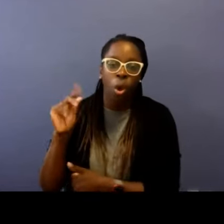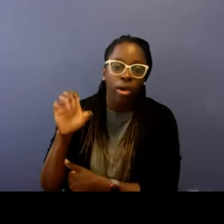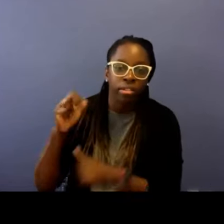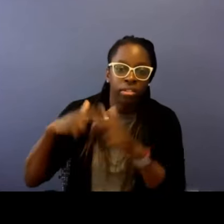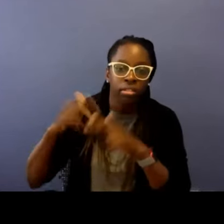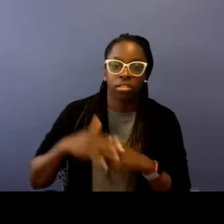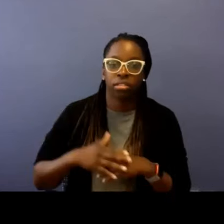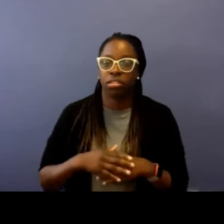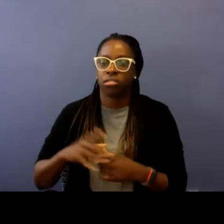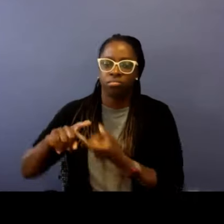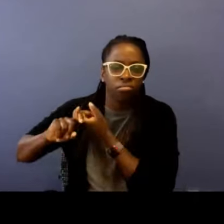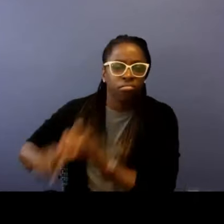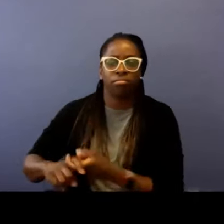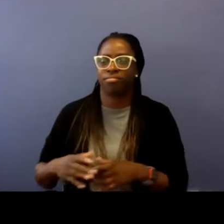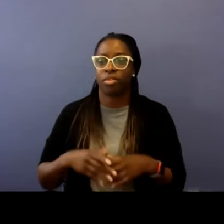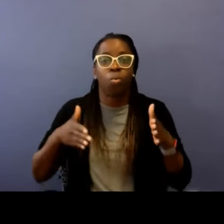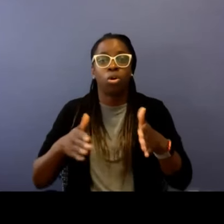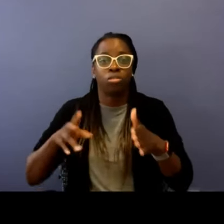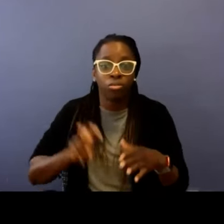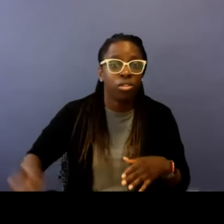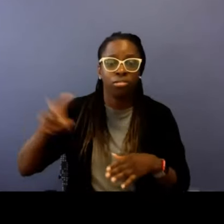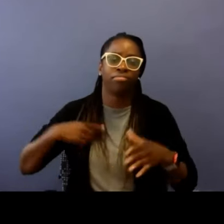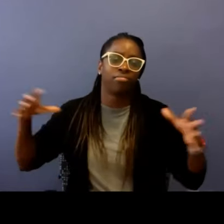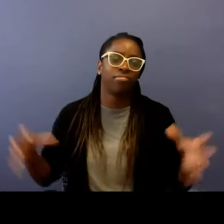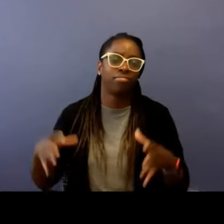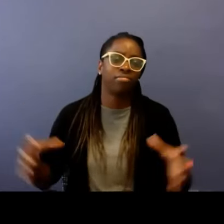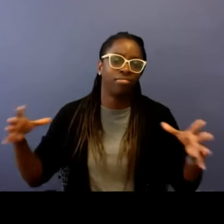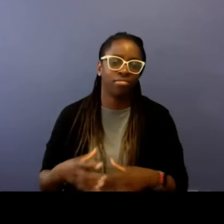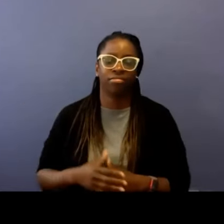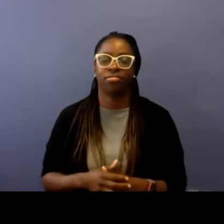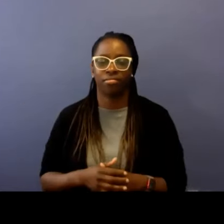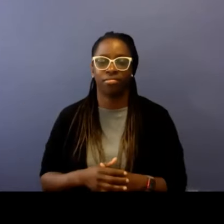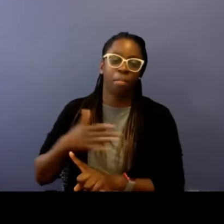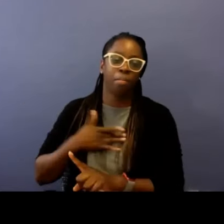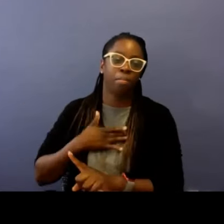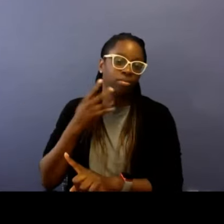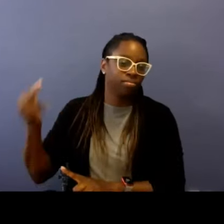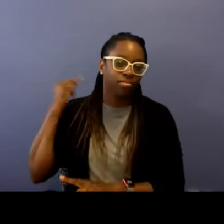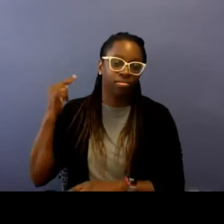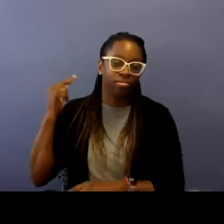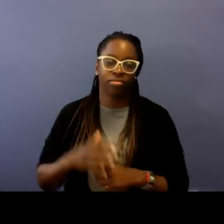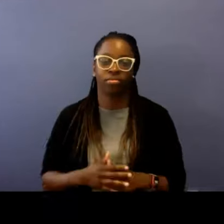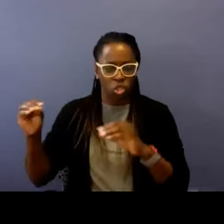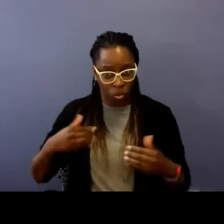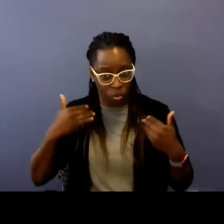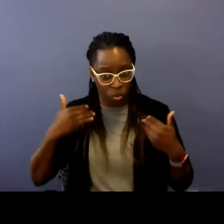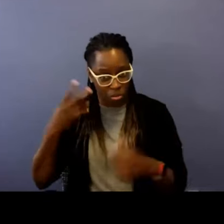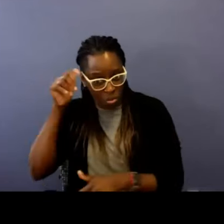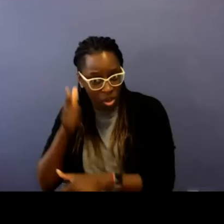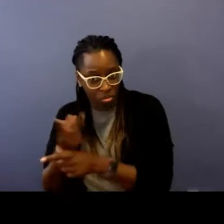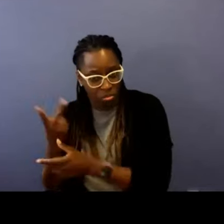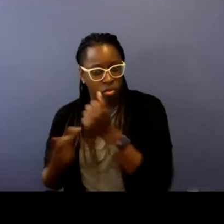those road trips that we did together were like, are my favorite memories. I taught me and my younger brother both